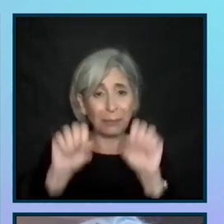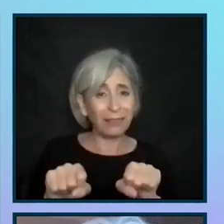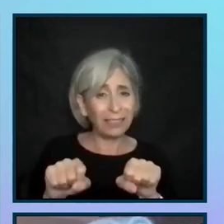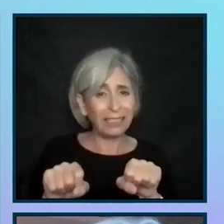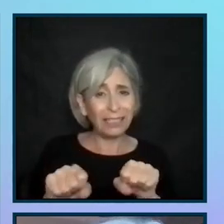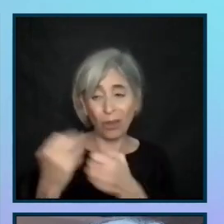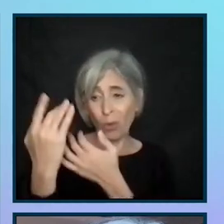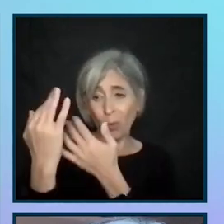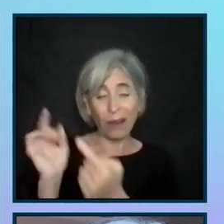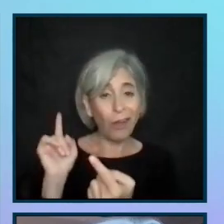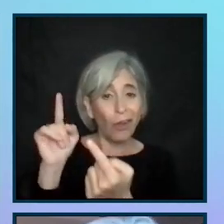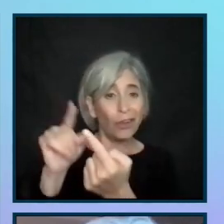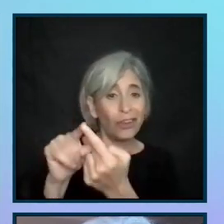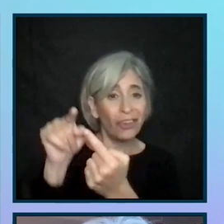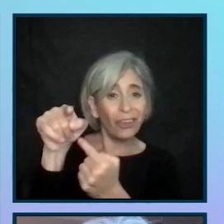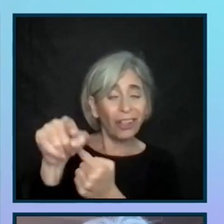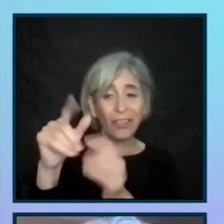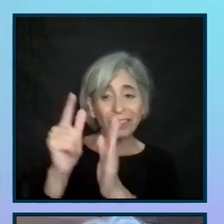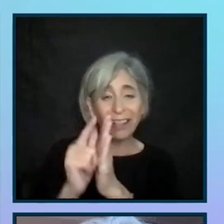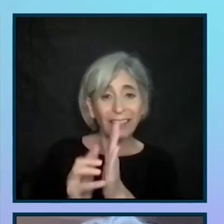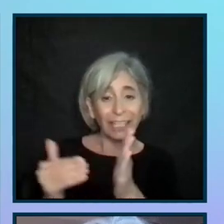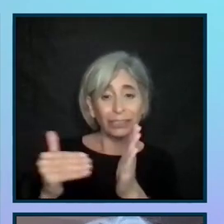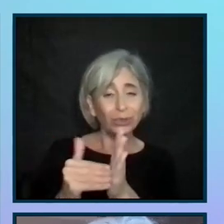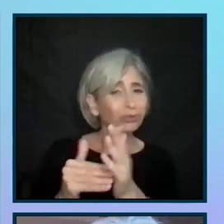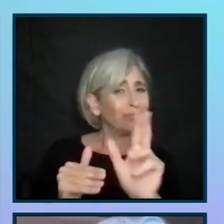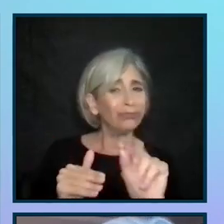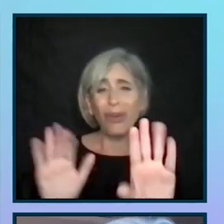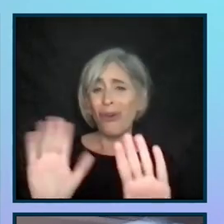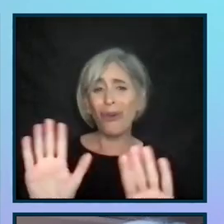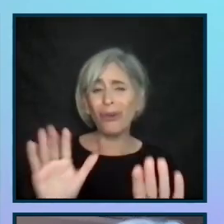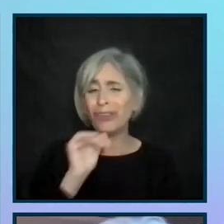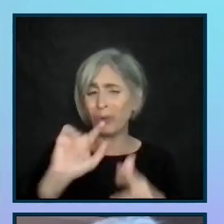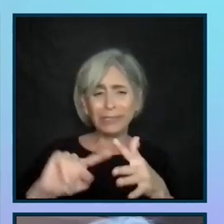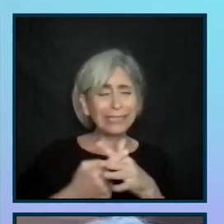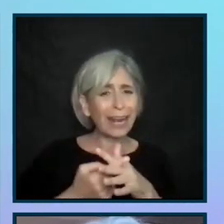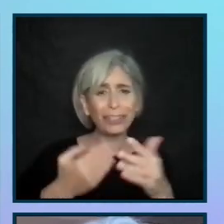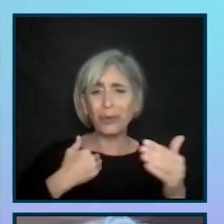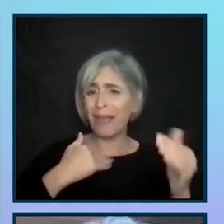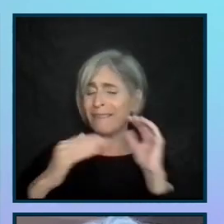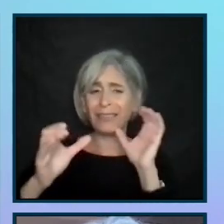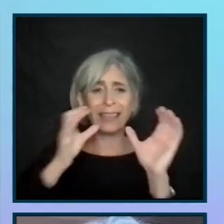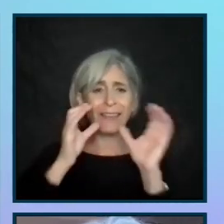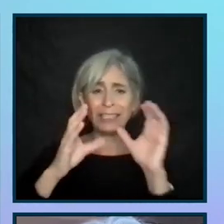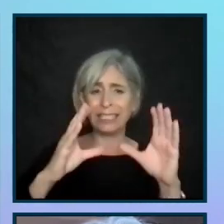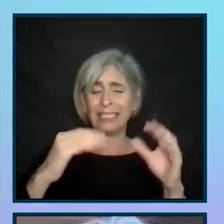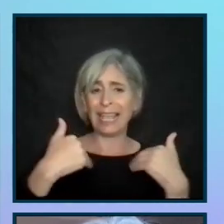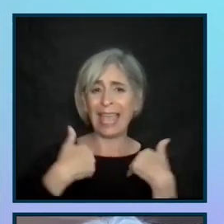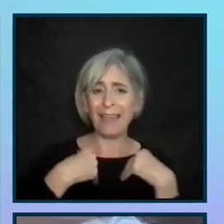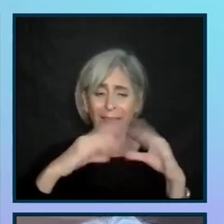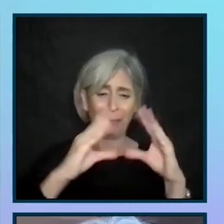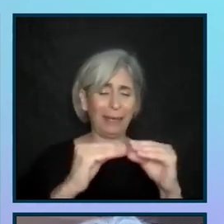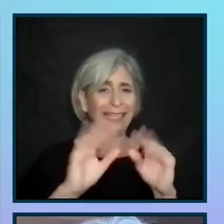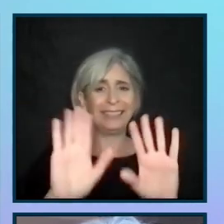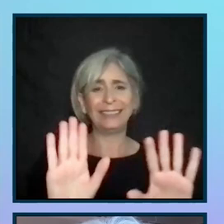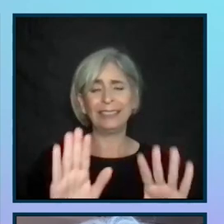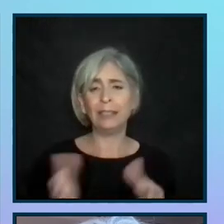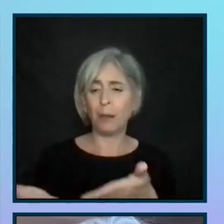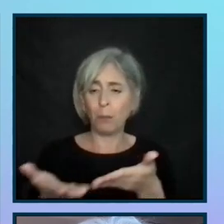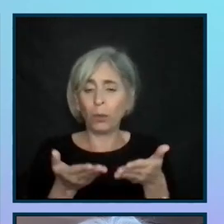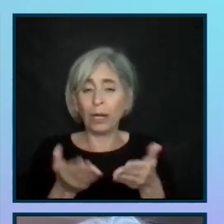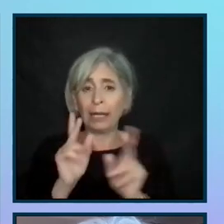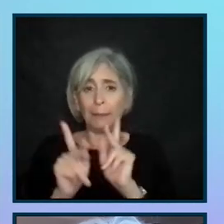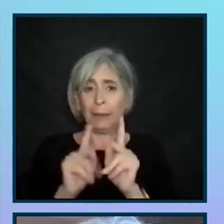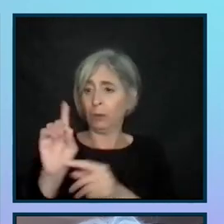to wait till there's a legal claim. You don't have to start a legal claim to have these kinds of meetings and bringing people with